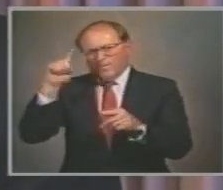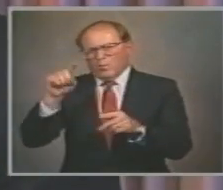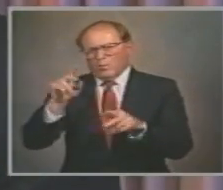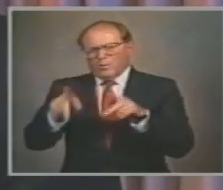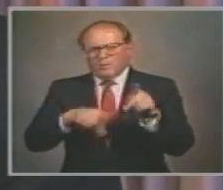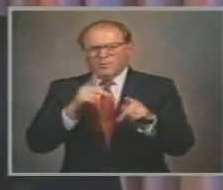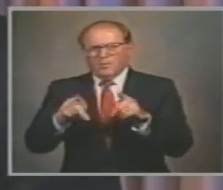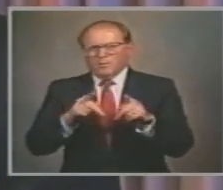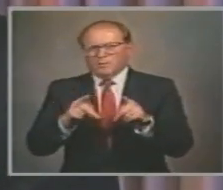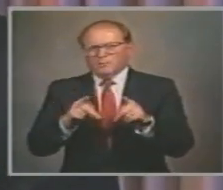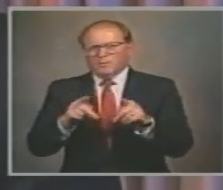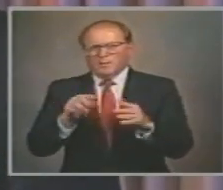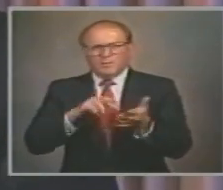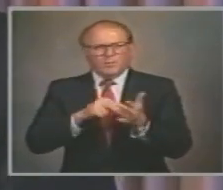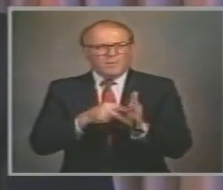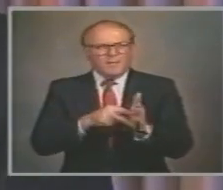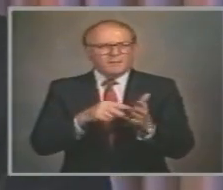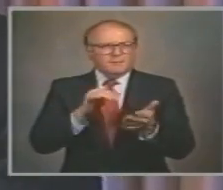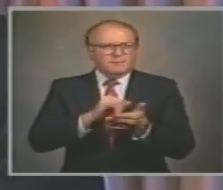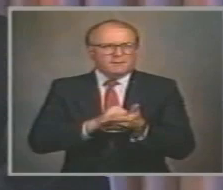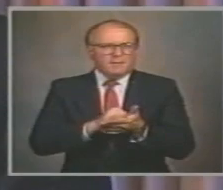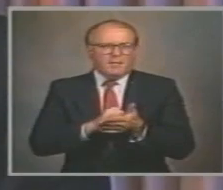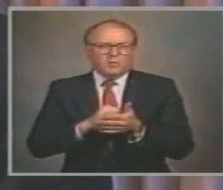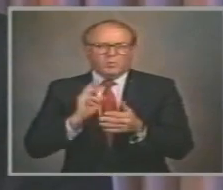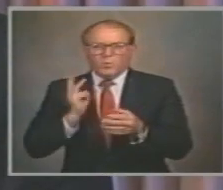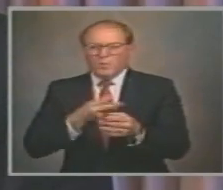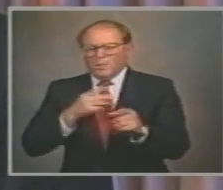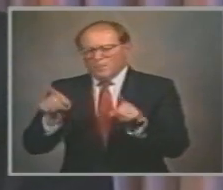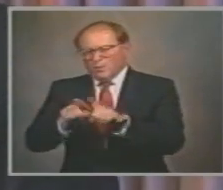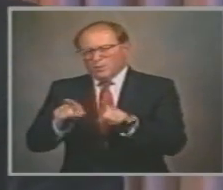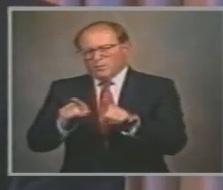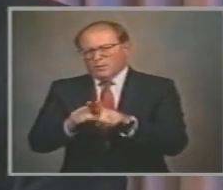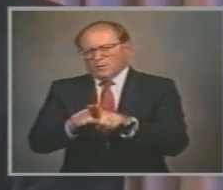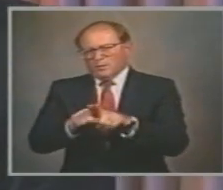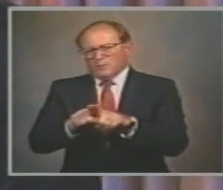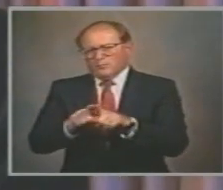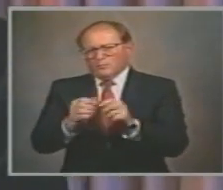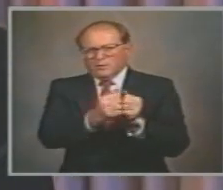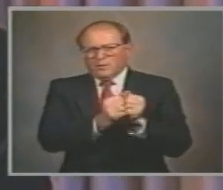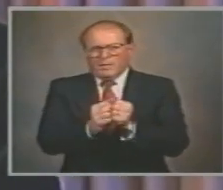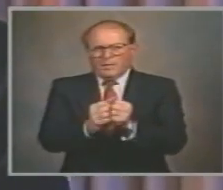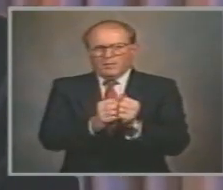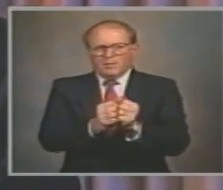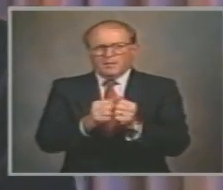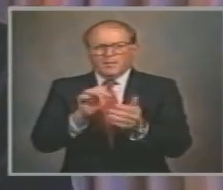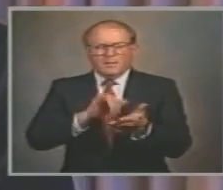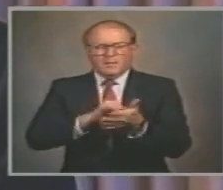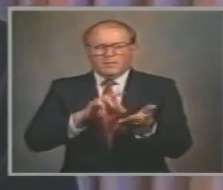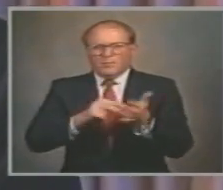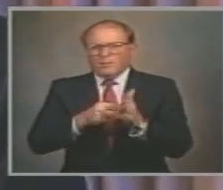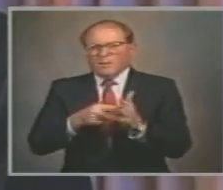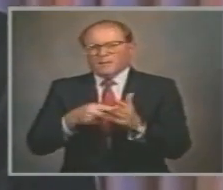people That is By consensus That means That somewhere